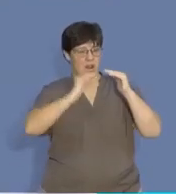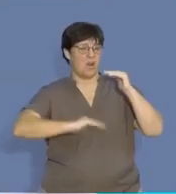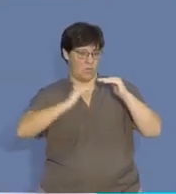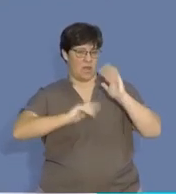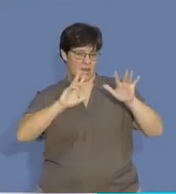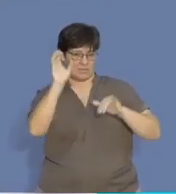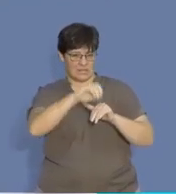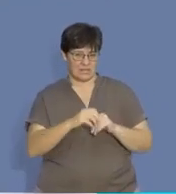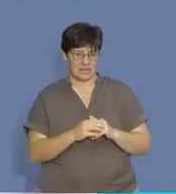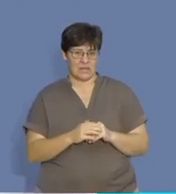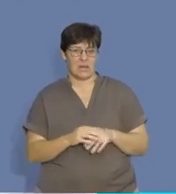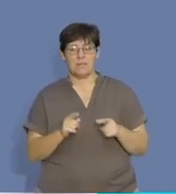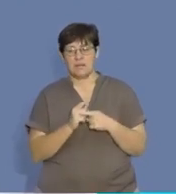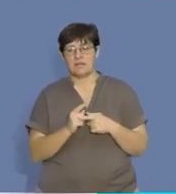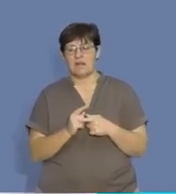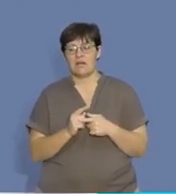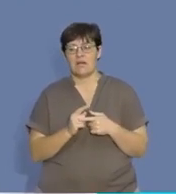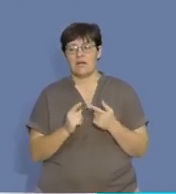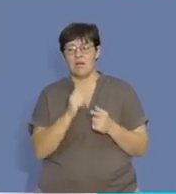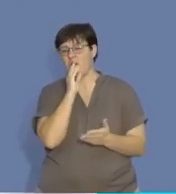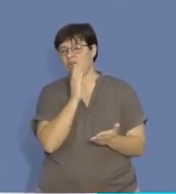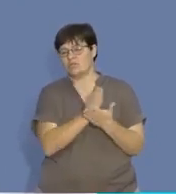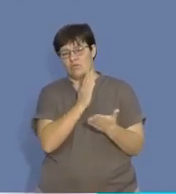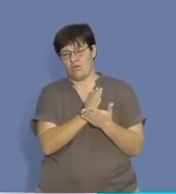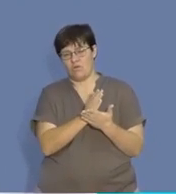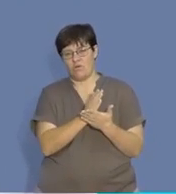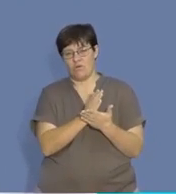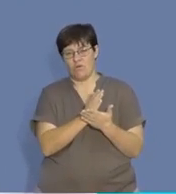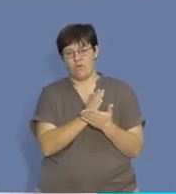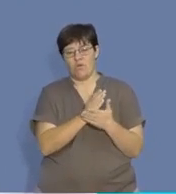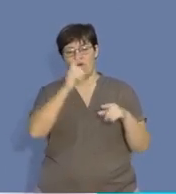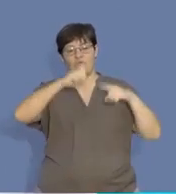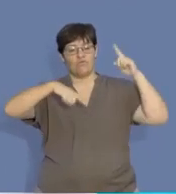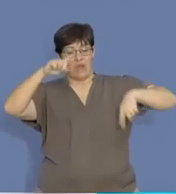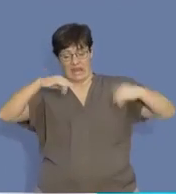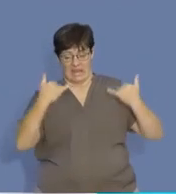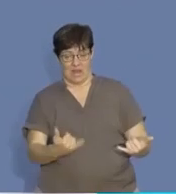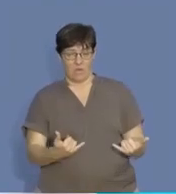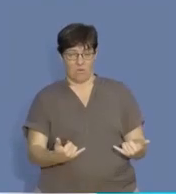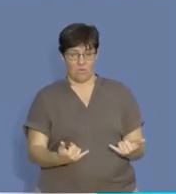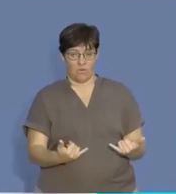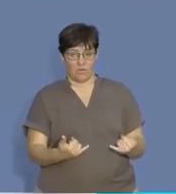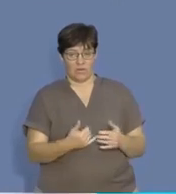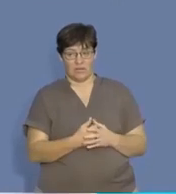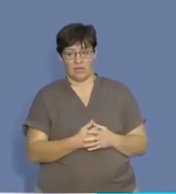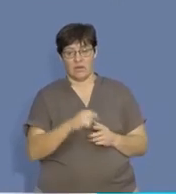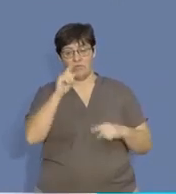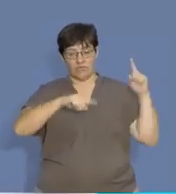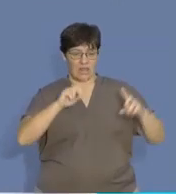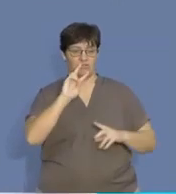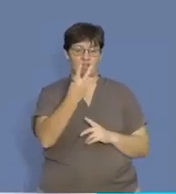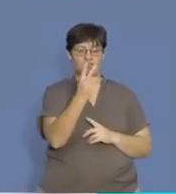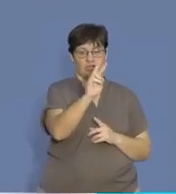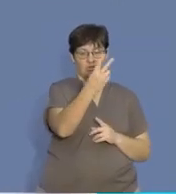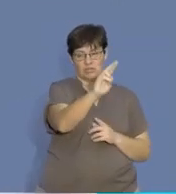maybe lower than that. But like I said, I'm not too sure in terms of the rate at this point in time.